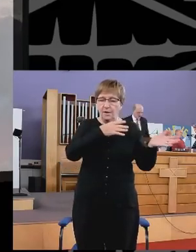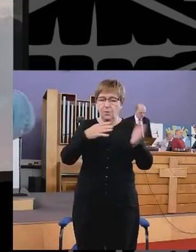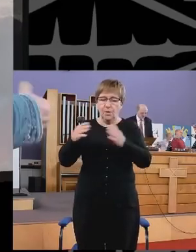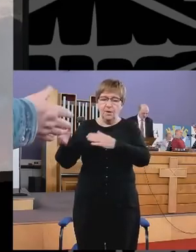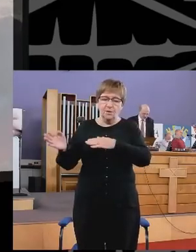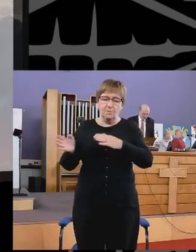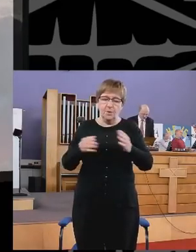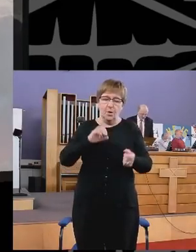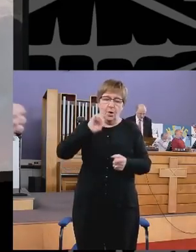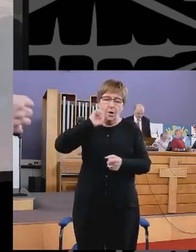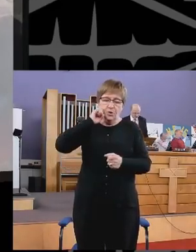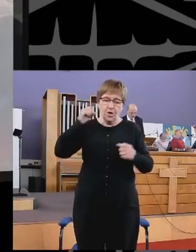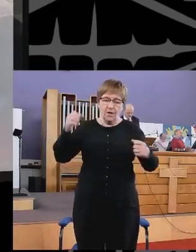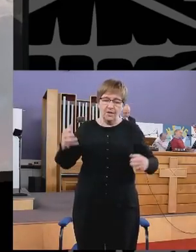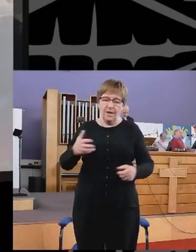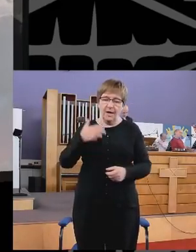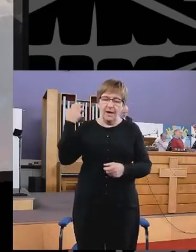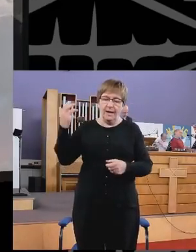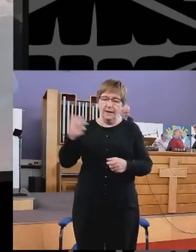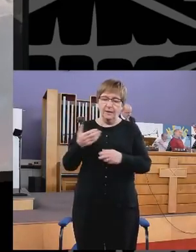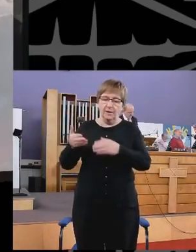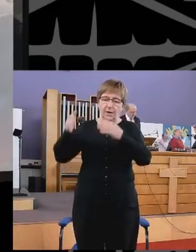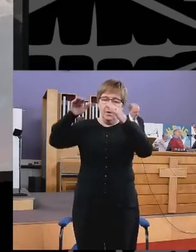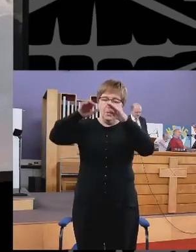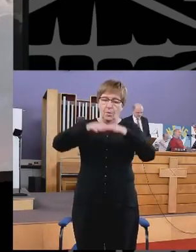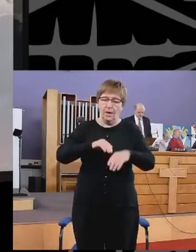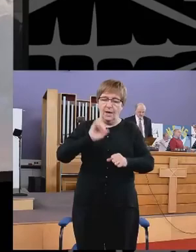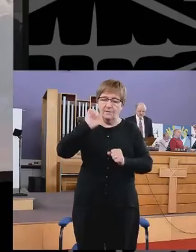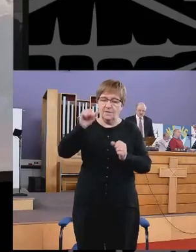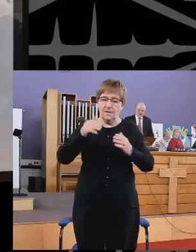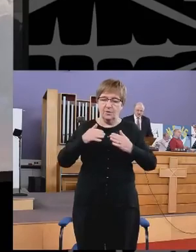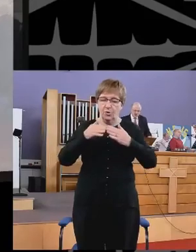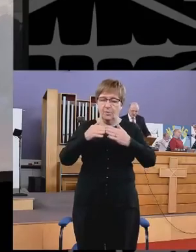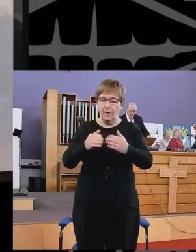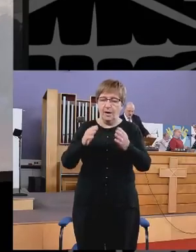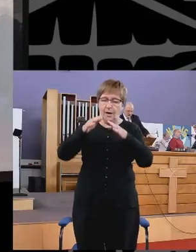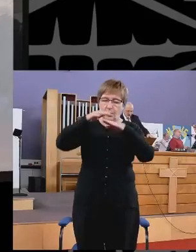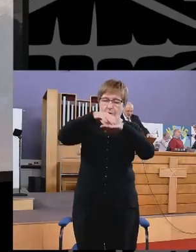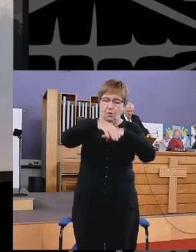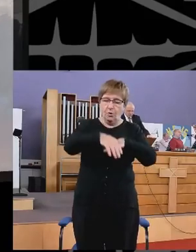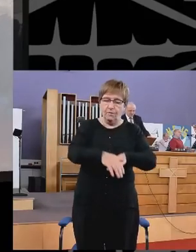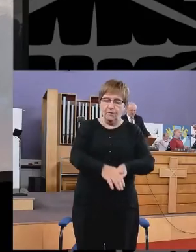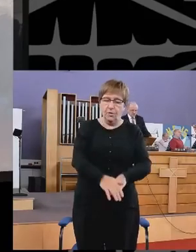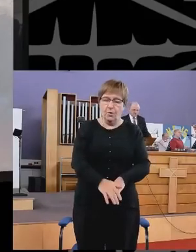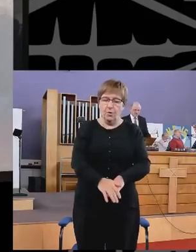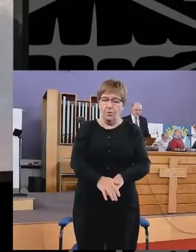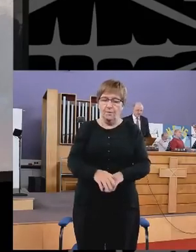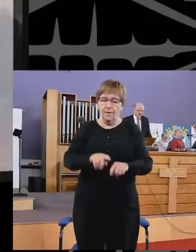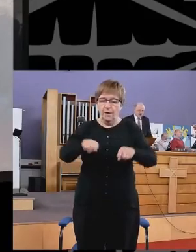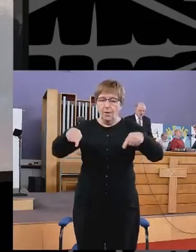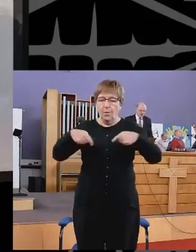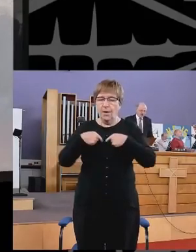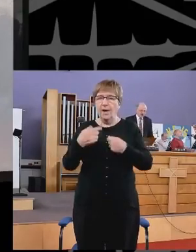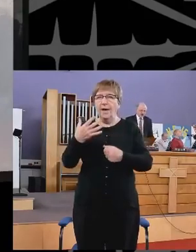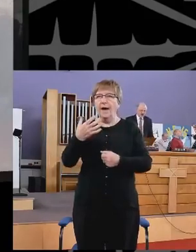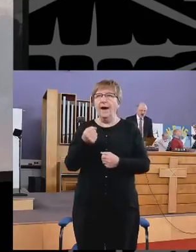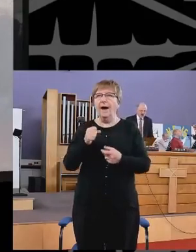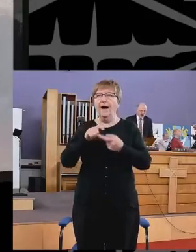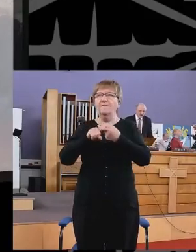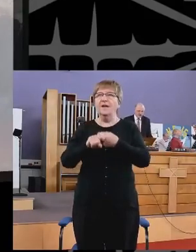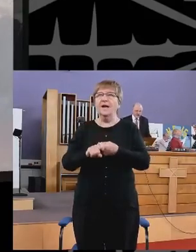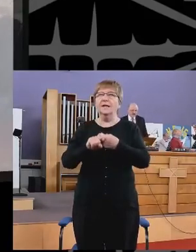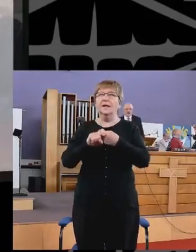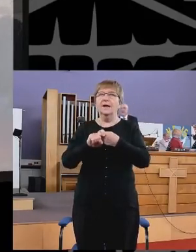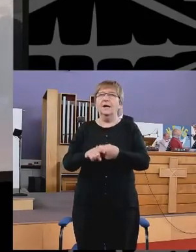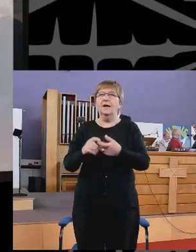Winds Go Shall be angry Raised When your heart Forthold We have